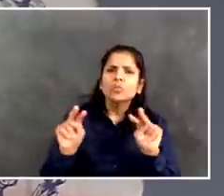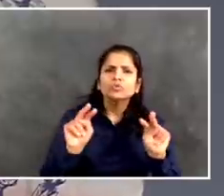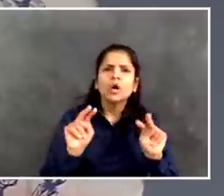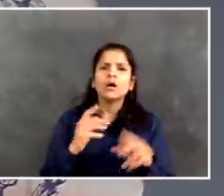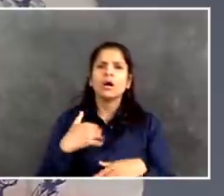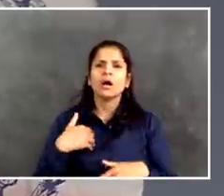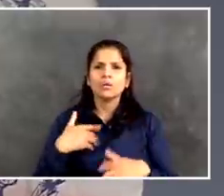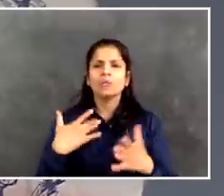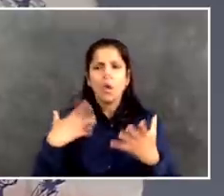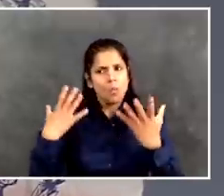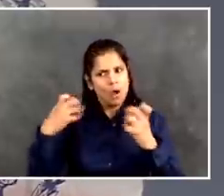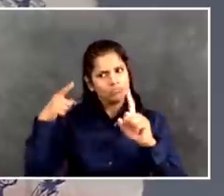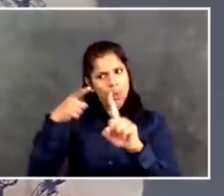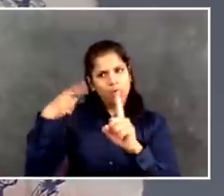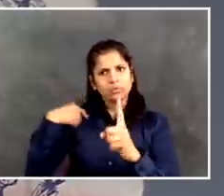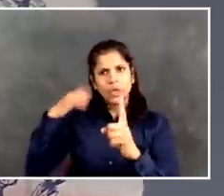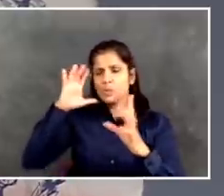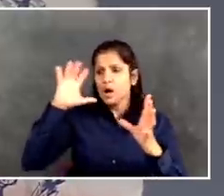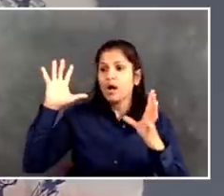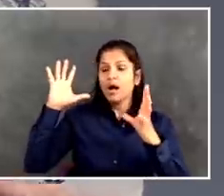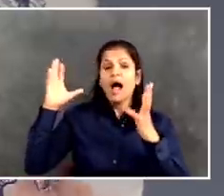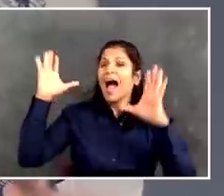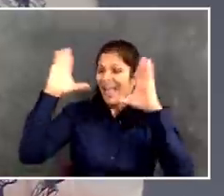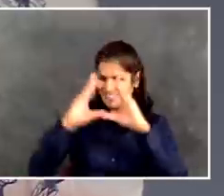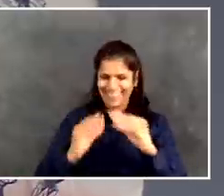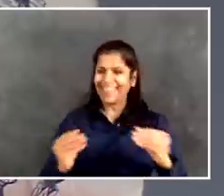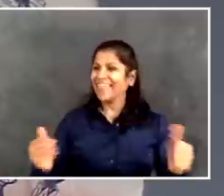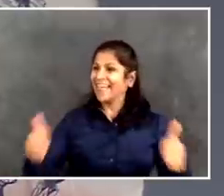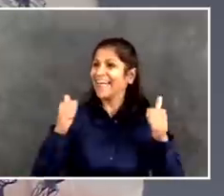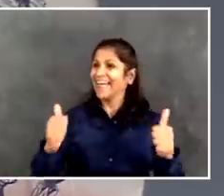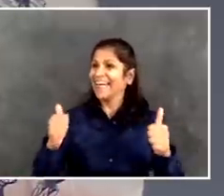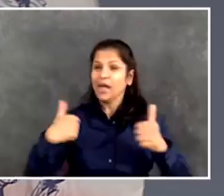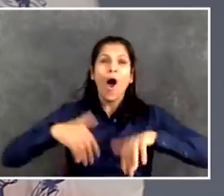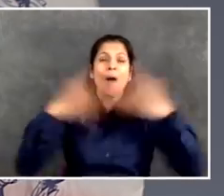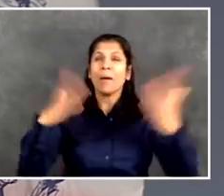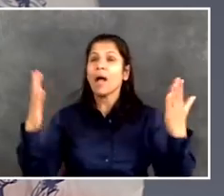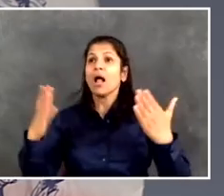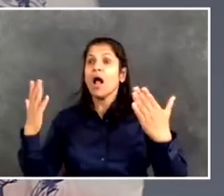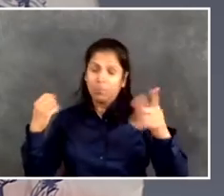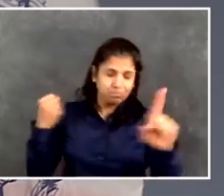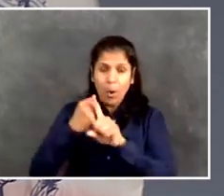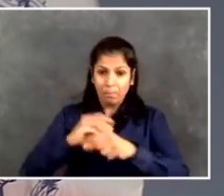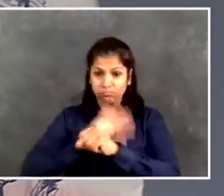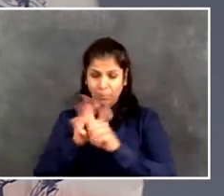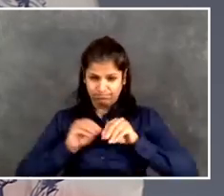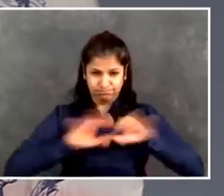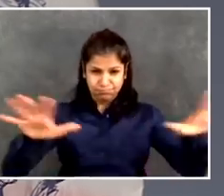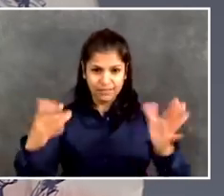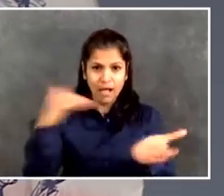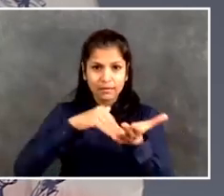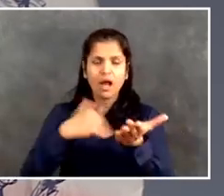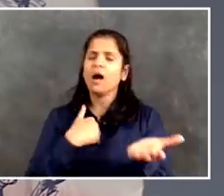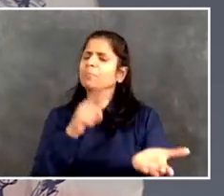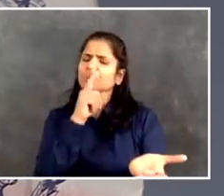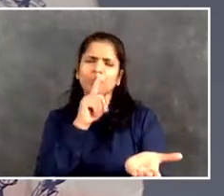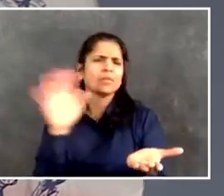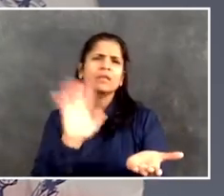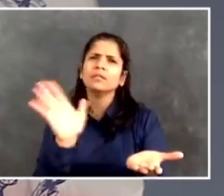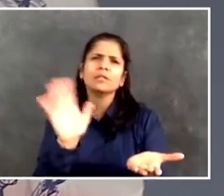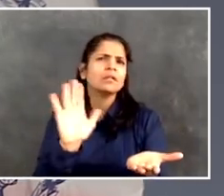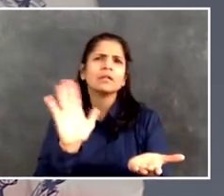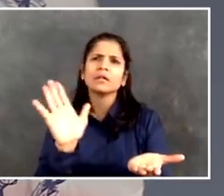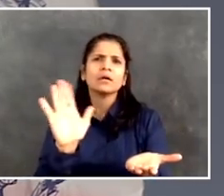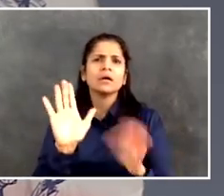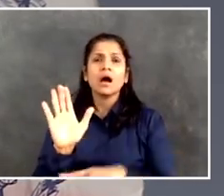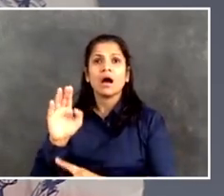of May is when these pieces now start to come together. Keep driving down those indicators. And that's our jump off point. Do that link